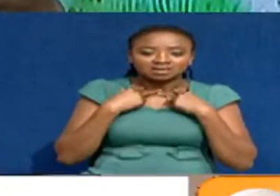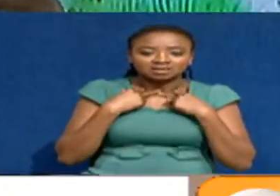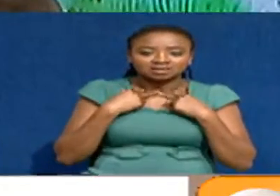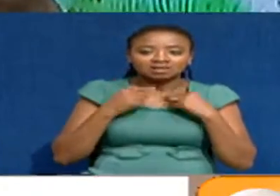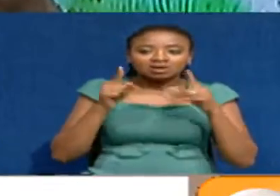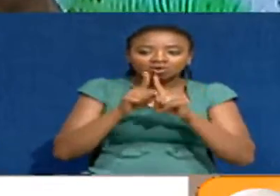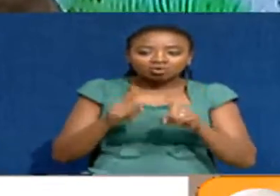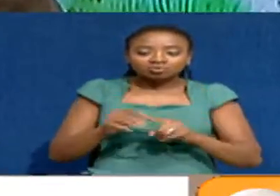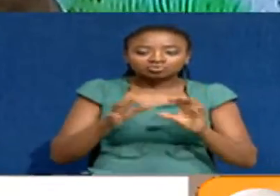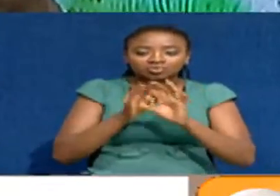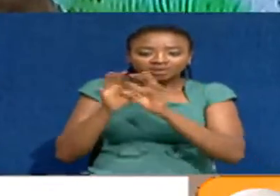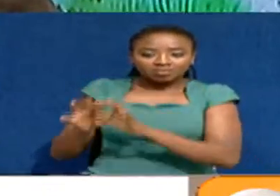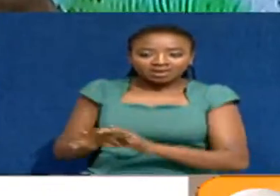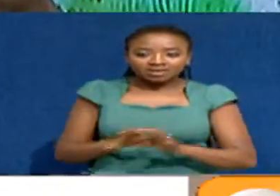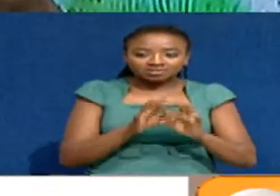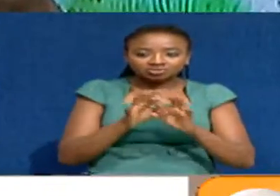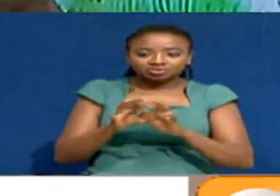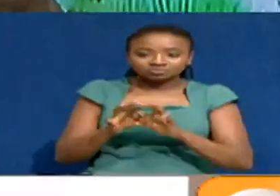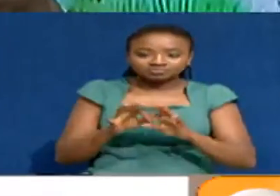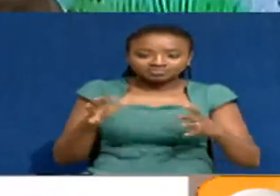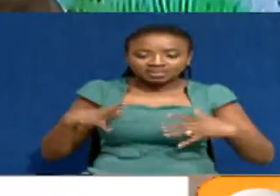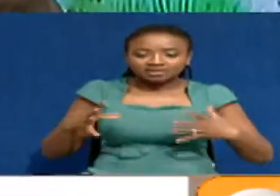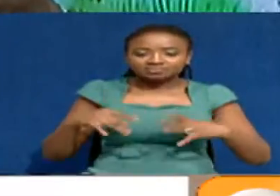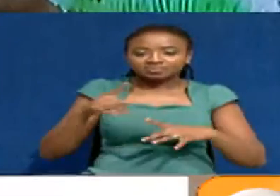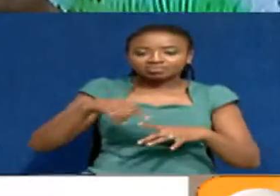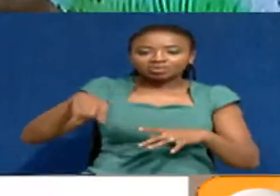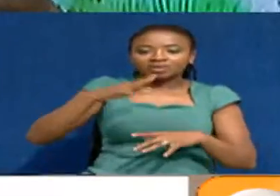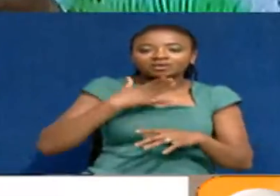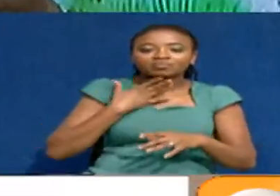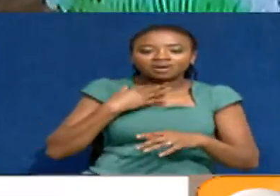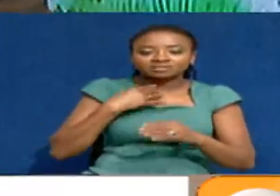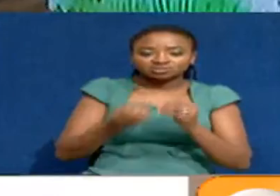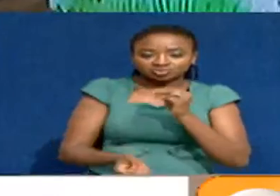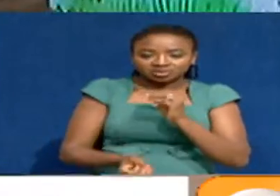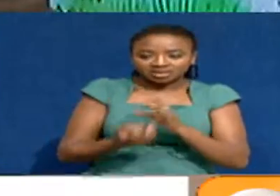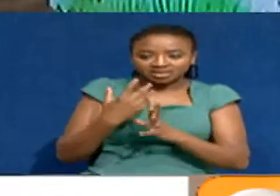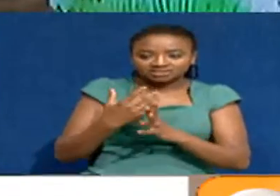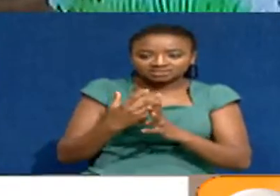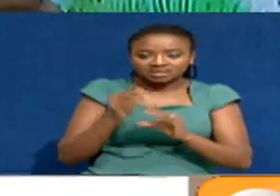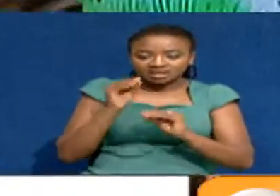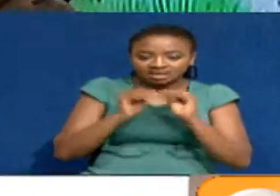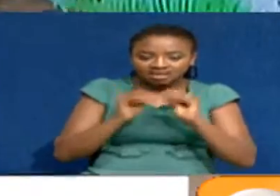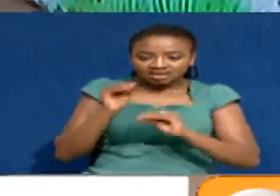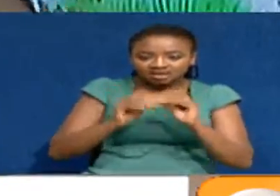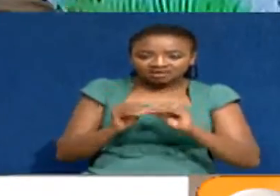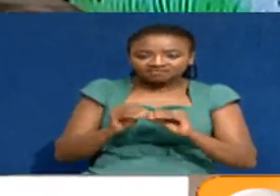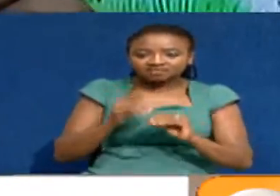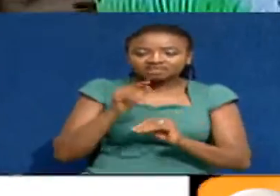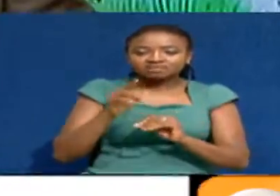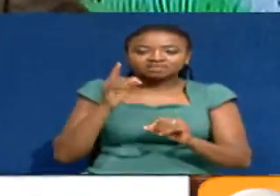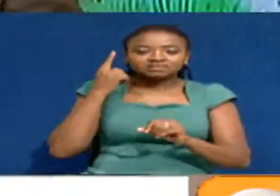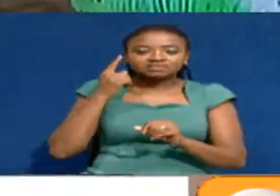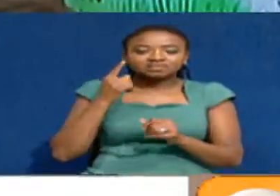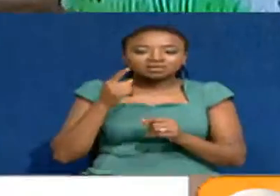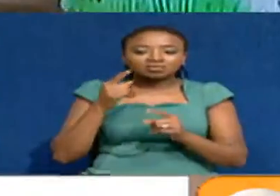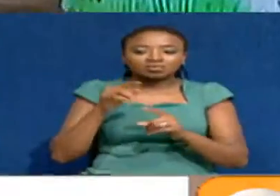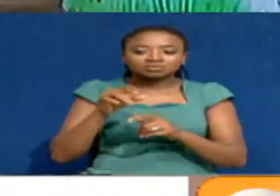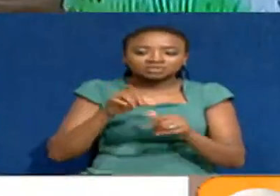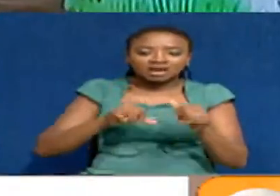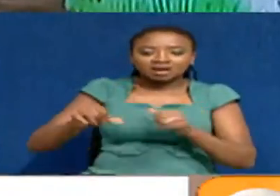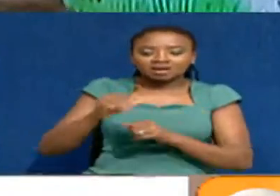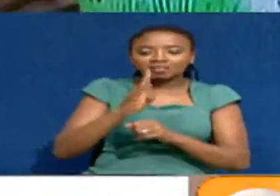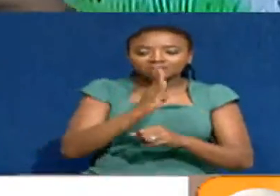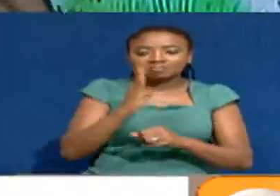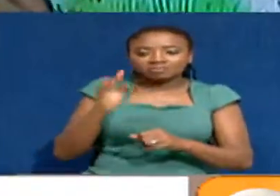that the hardshakers were trying to create and craft was around the BBI, the five